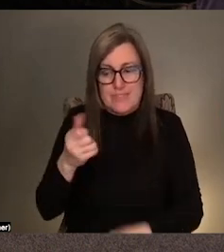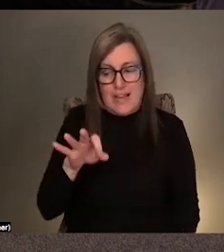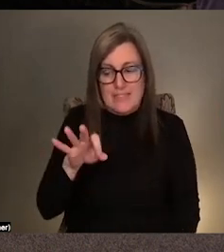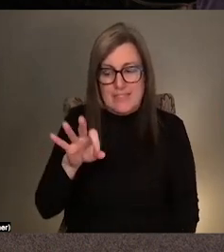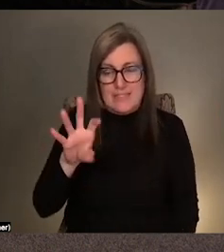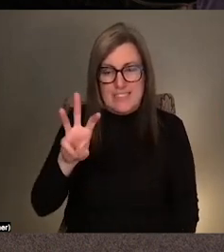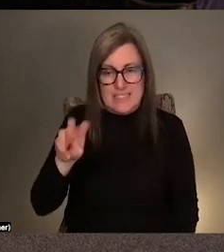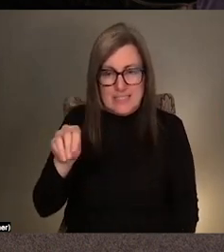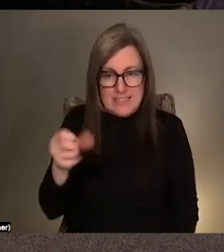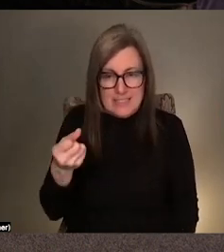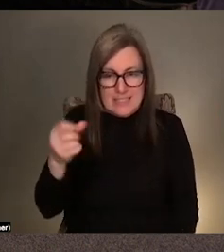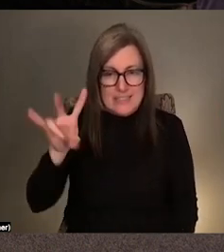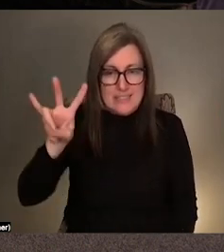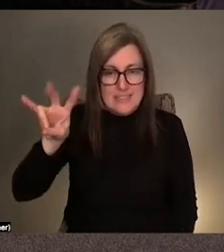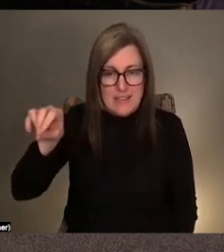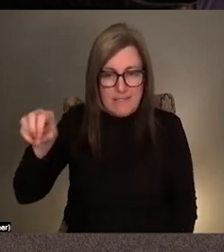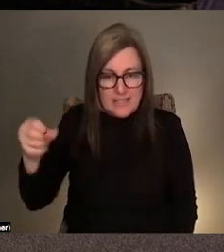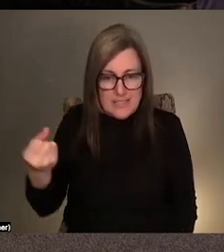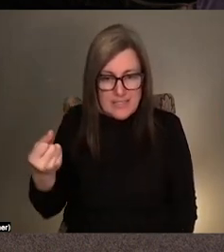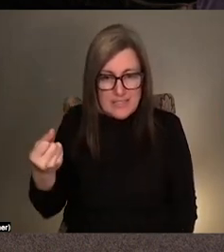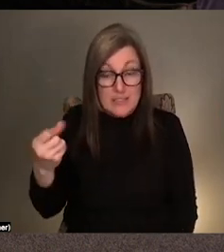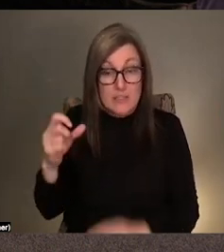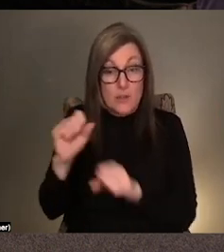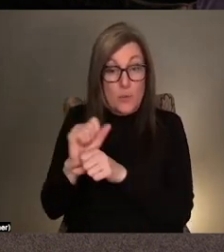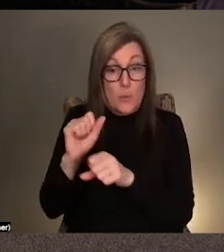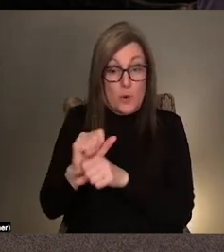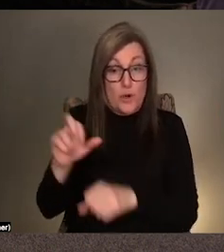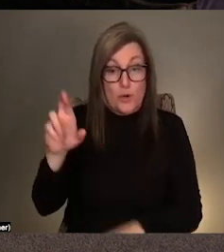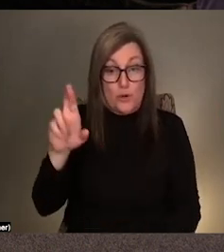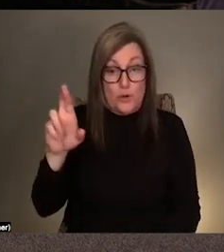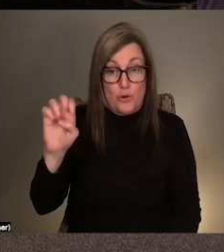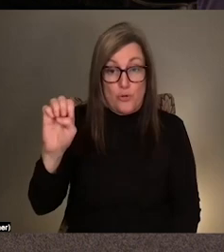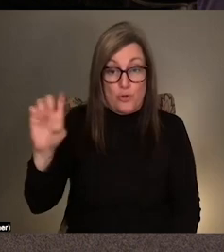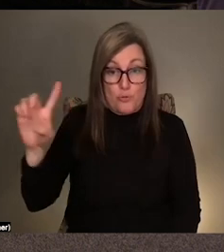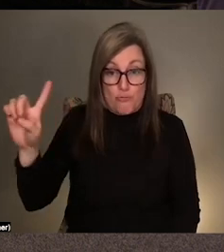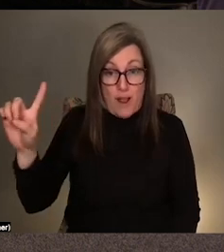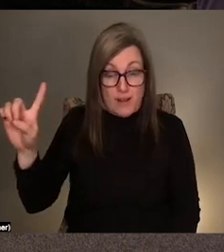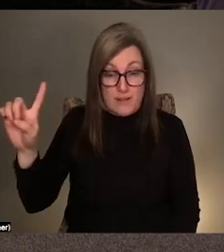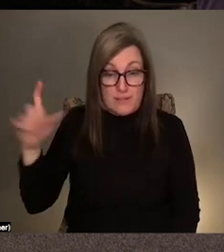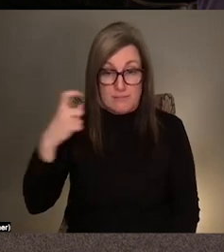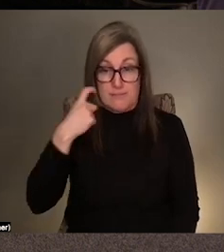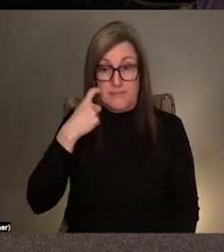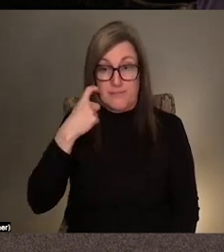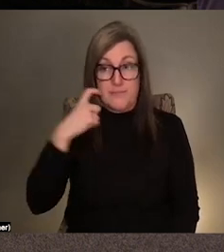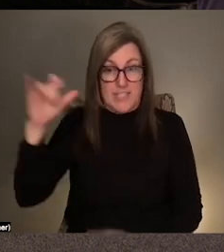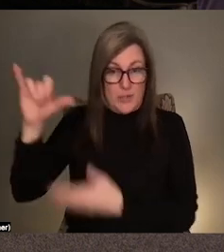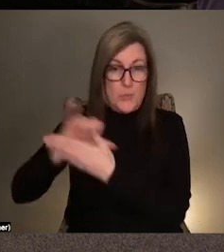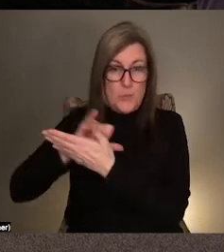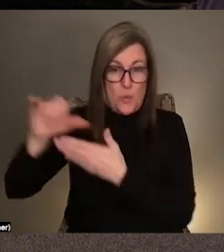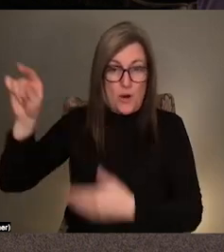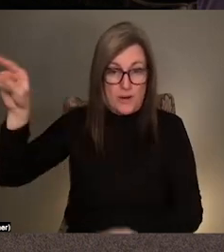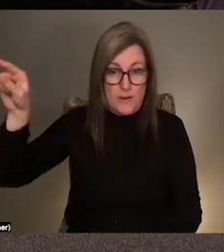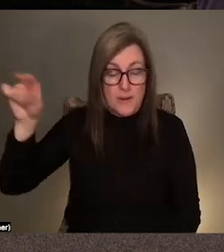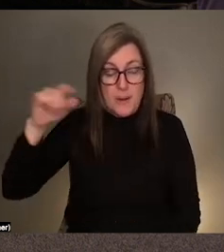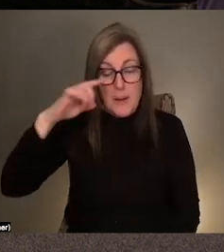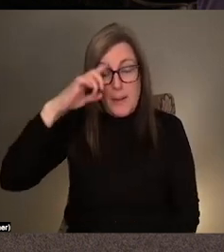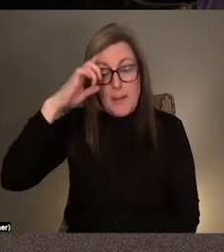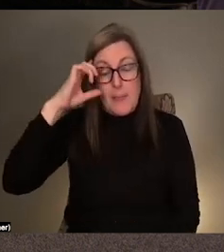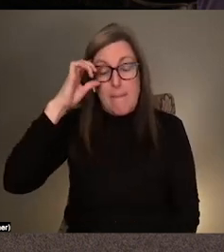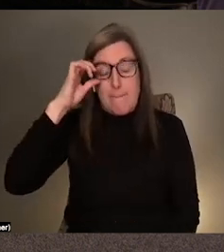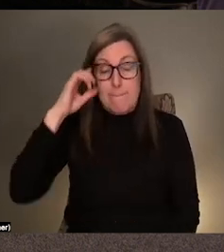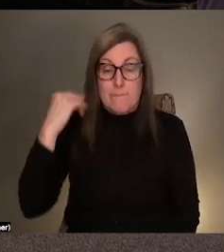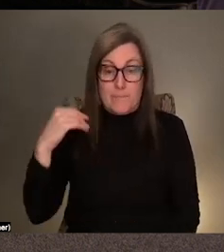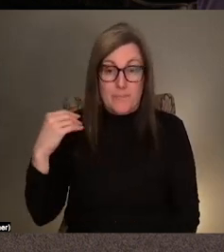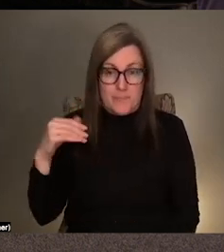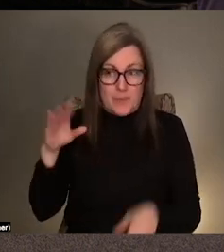For example, the work read that was on view recently in greater New York is very